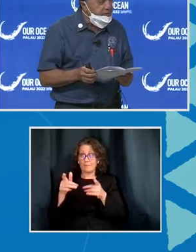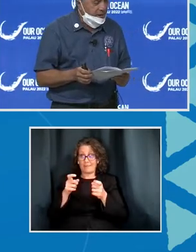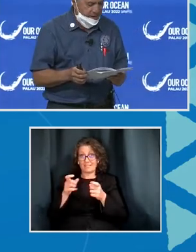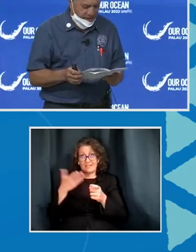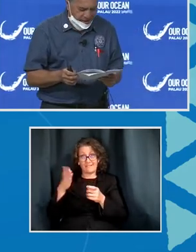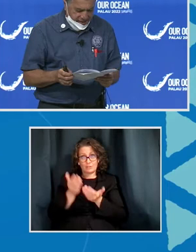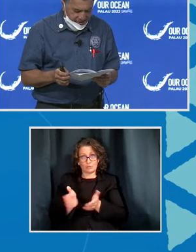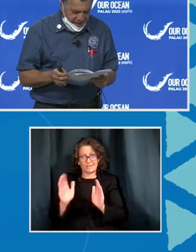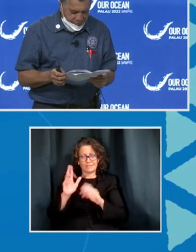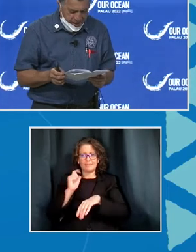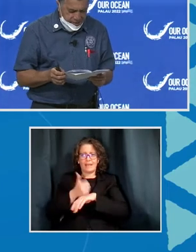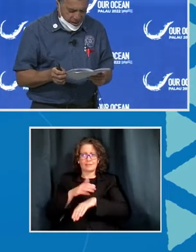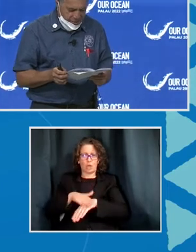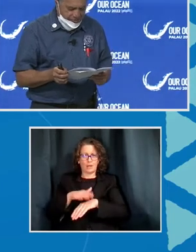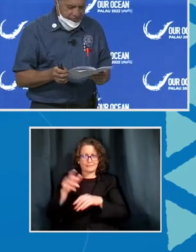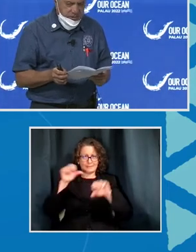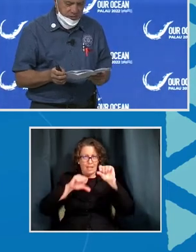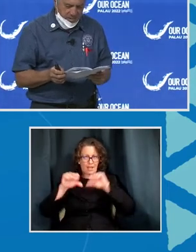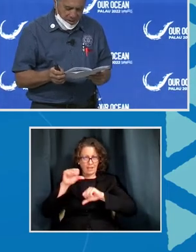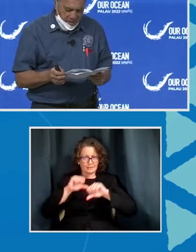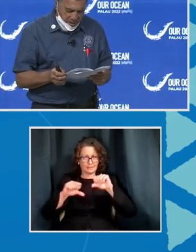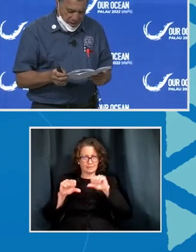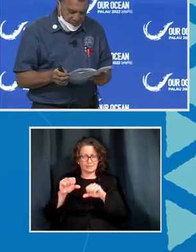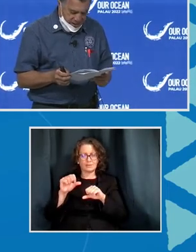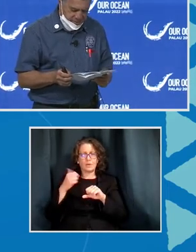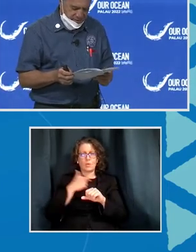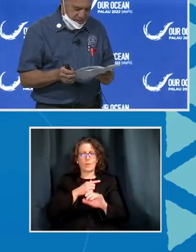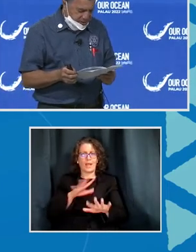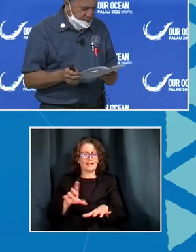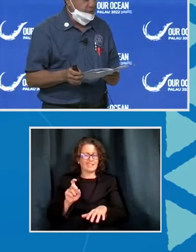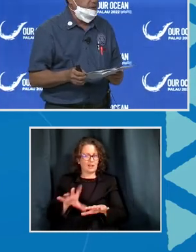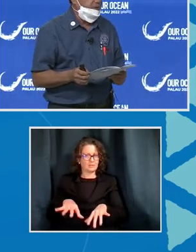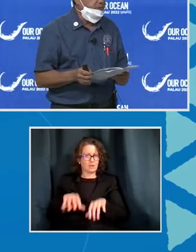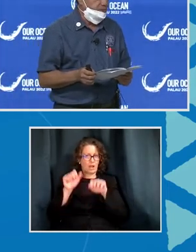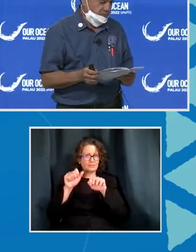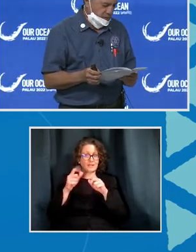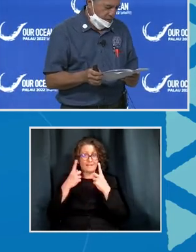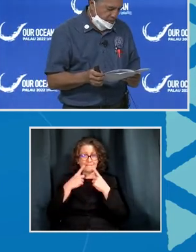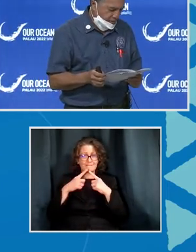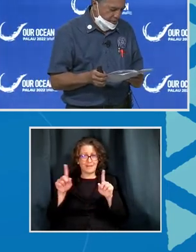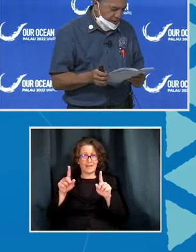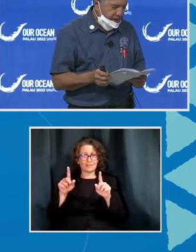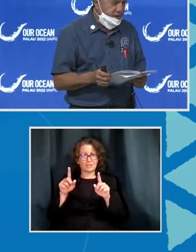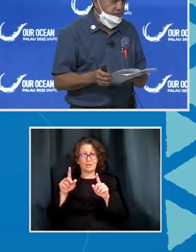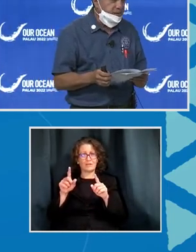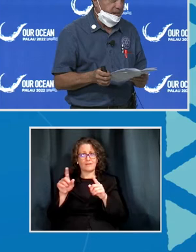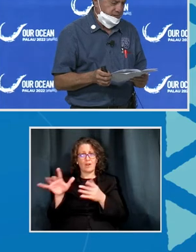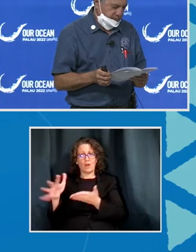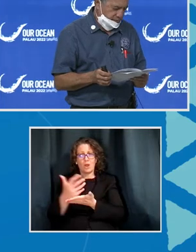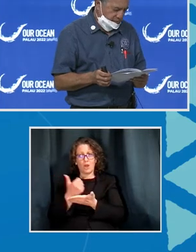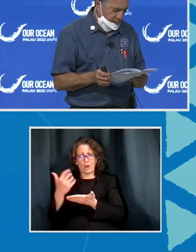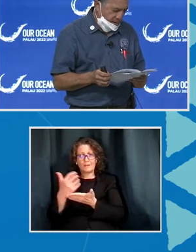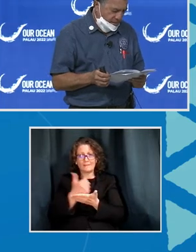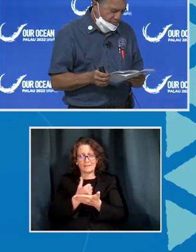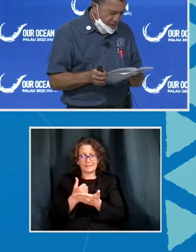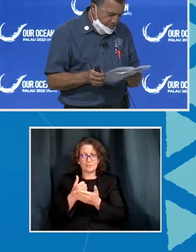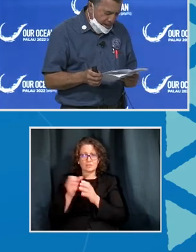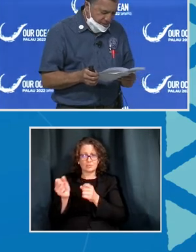science, and that we adopt effective harvest strategies for key stocks,